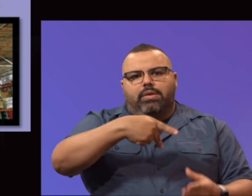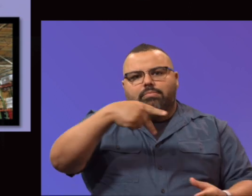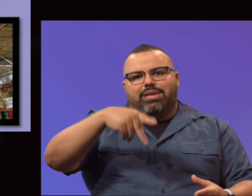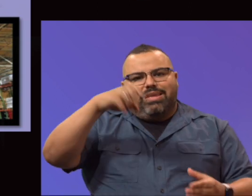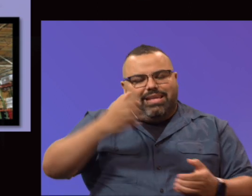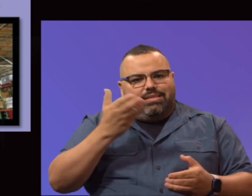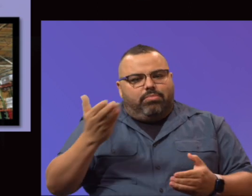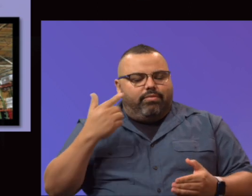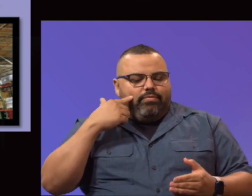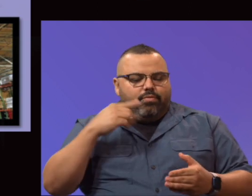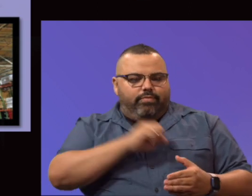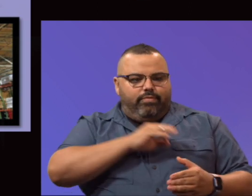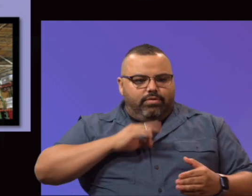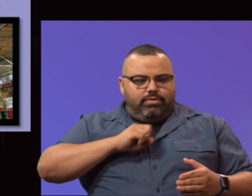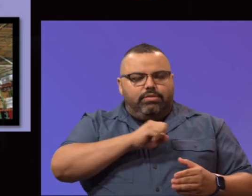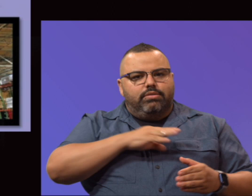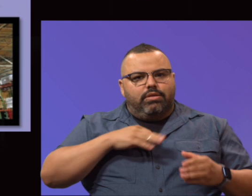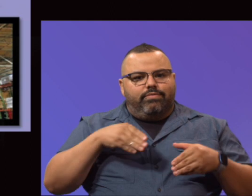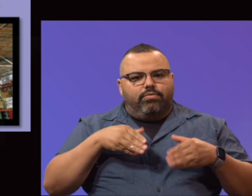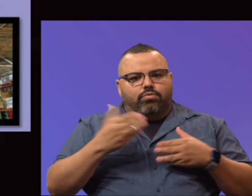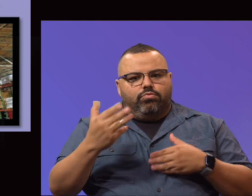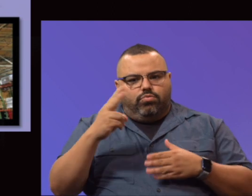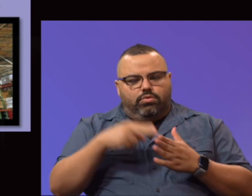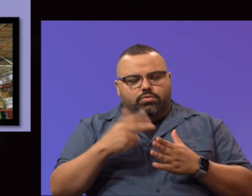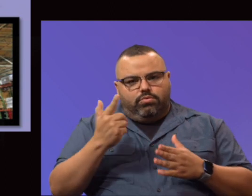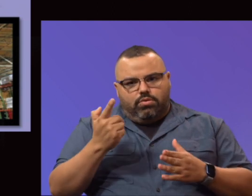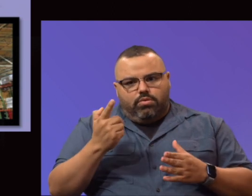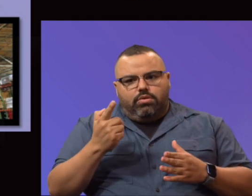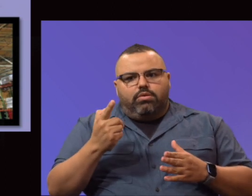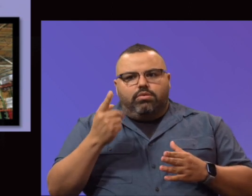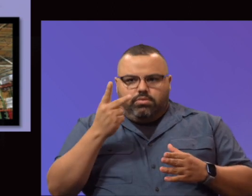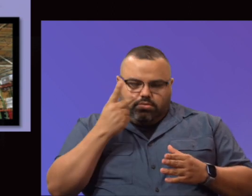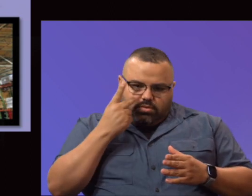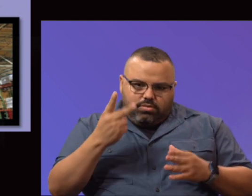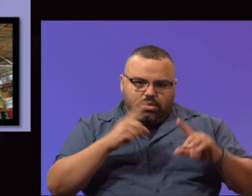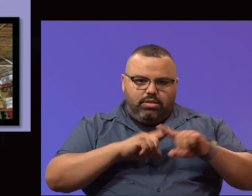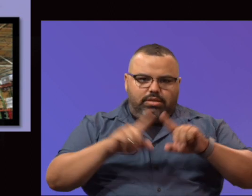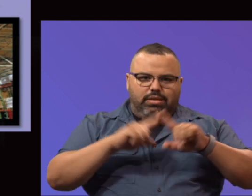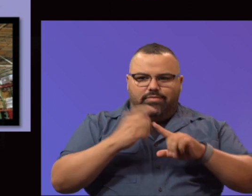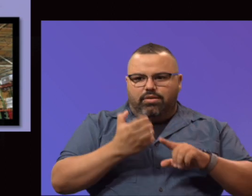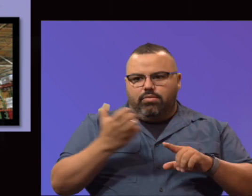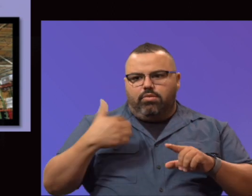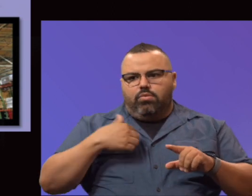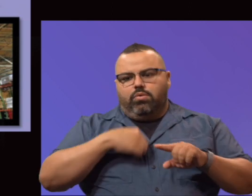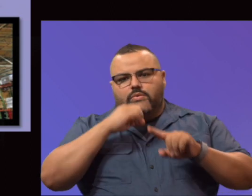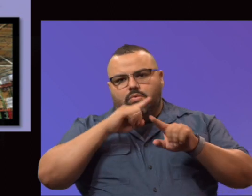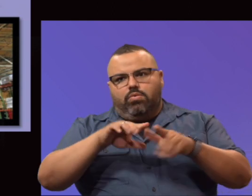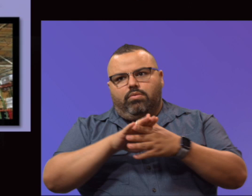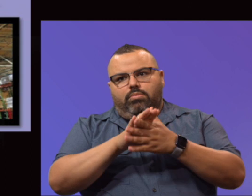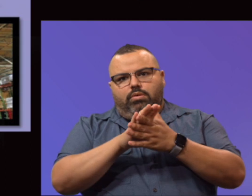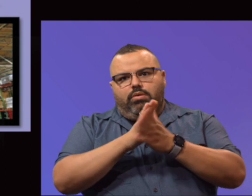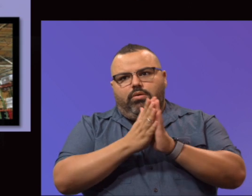staff throughout 2021. You see all of the different equipment that we ordered that became just paramount that we have